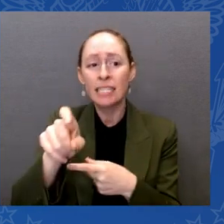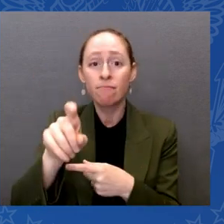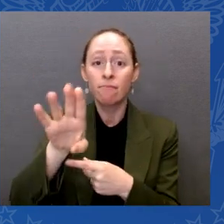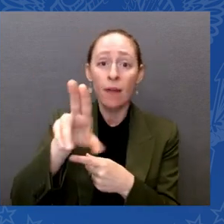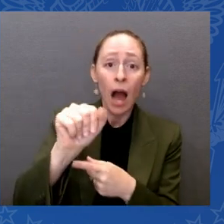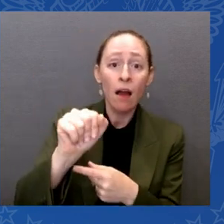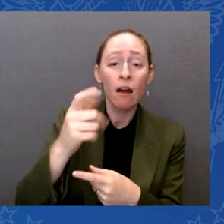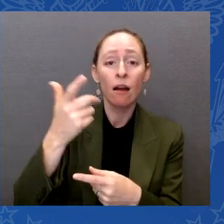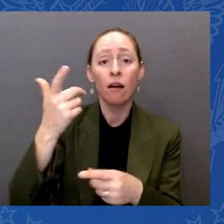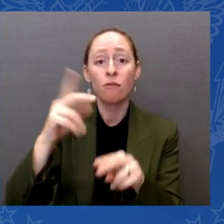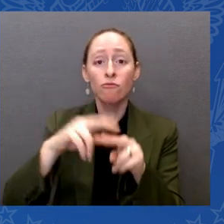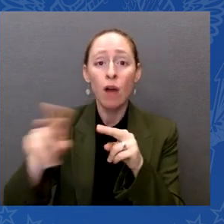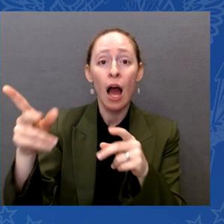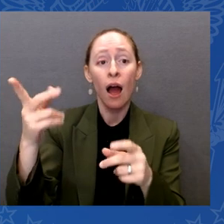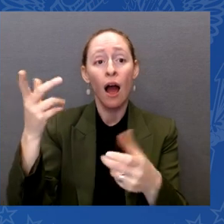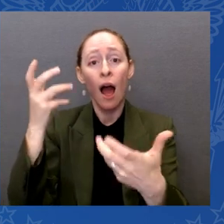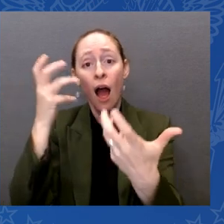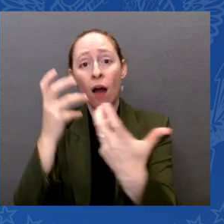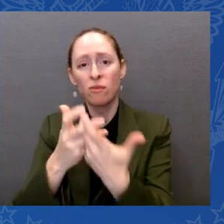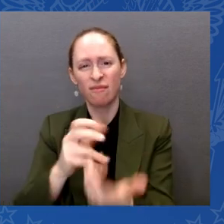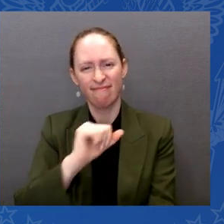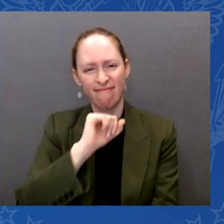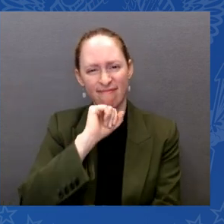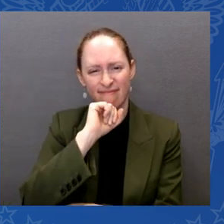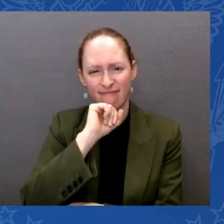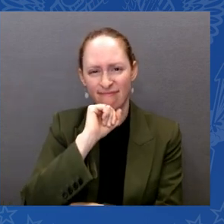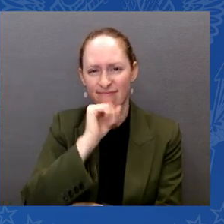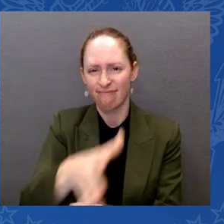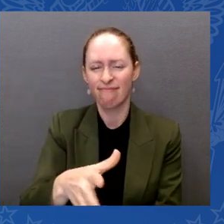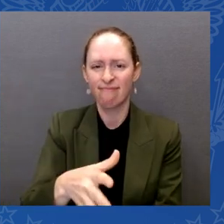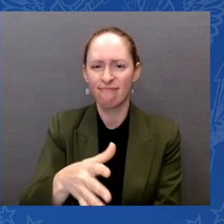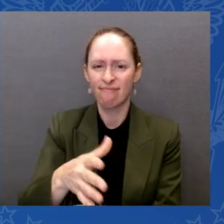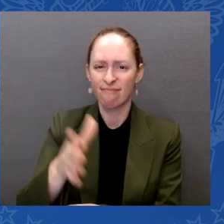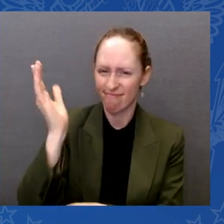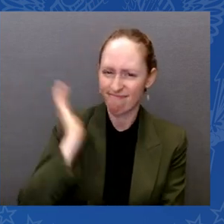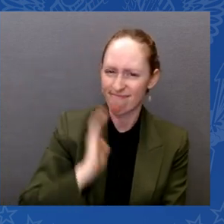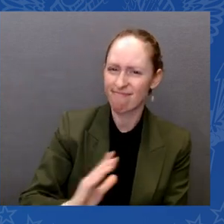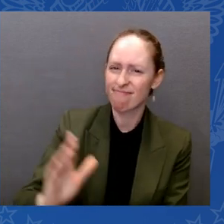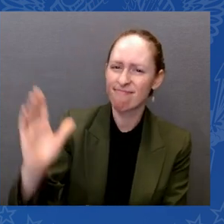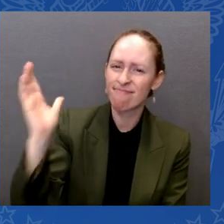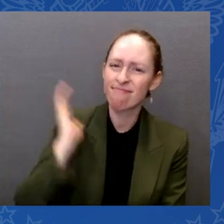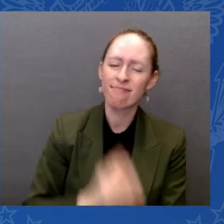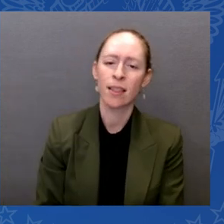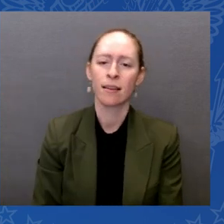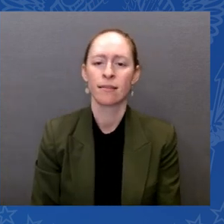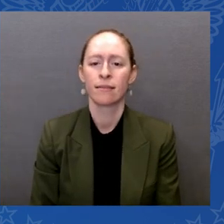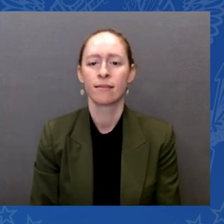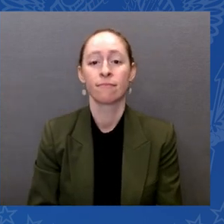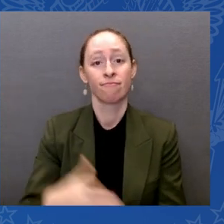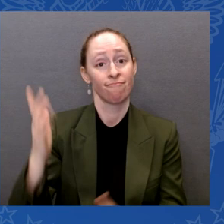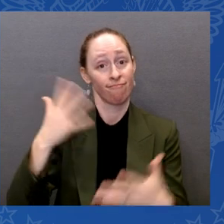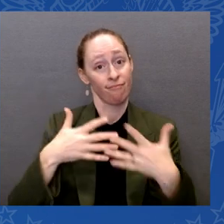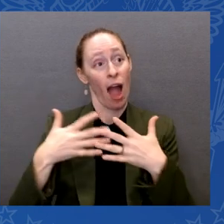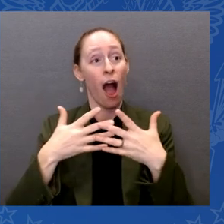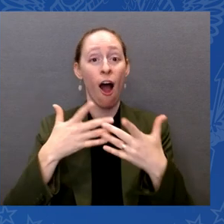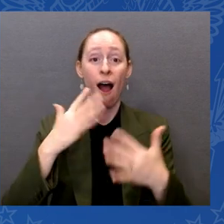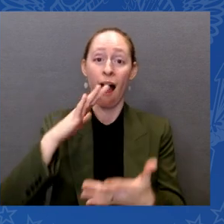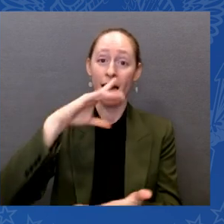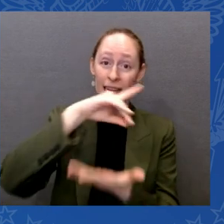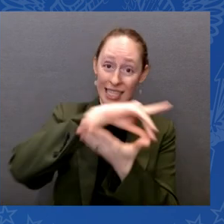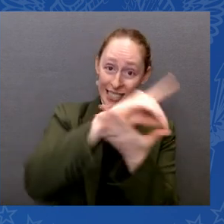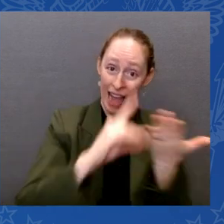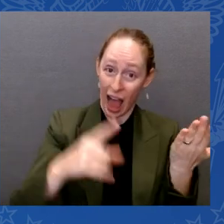for all Americans, but we changed that. And now for one in four Americans living with disability in America,